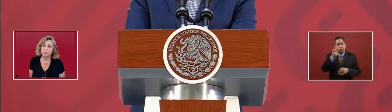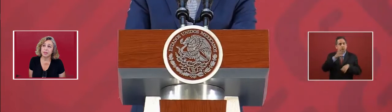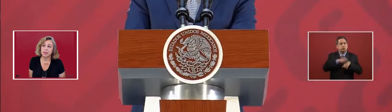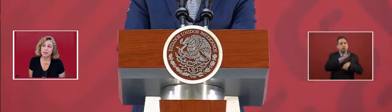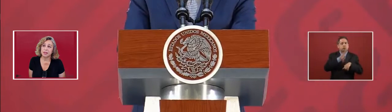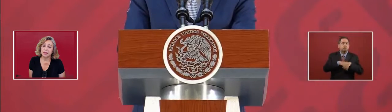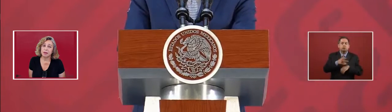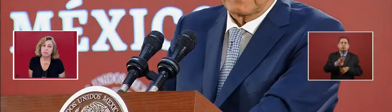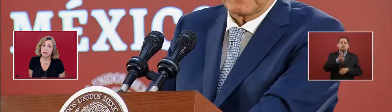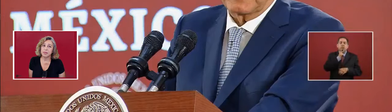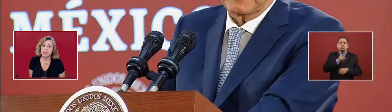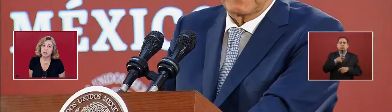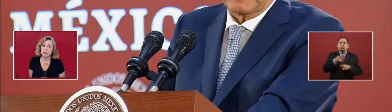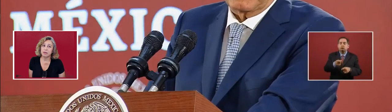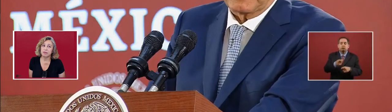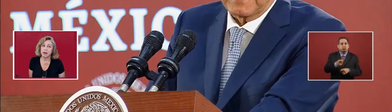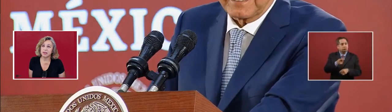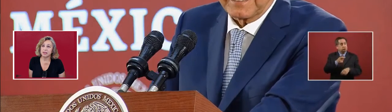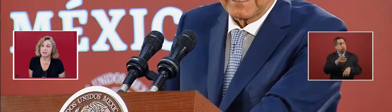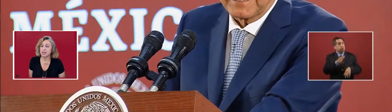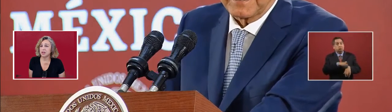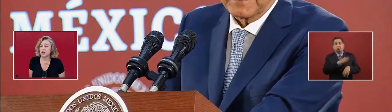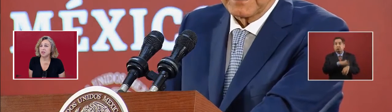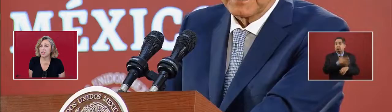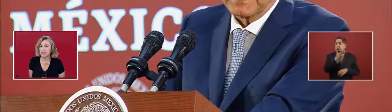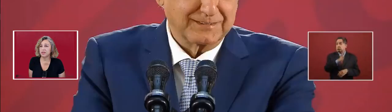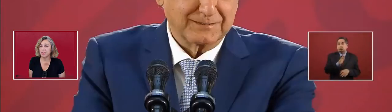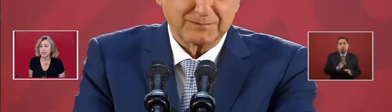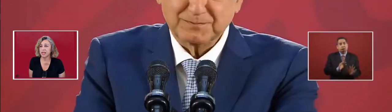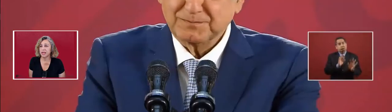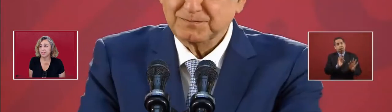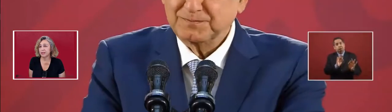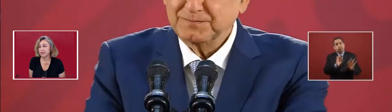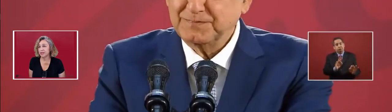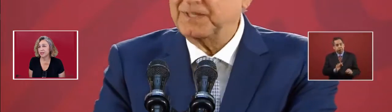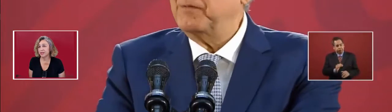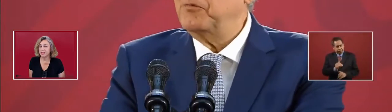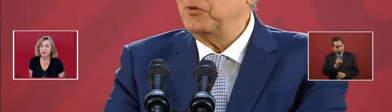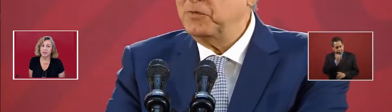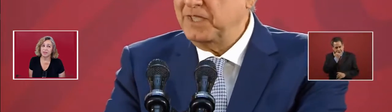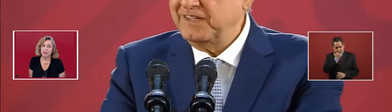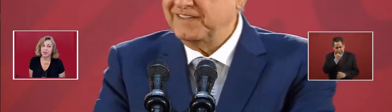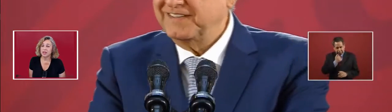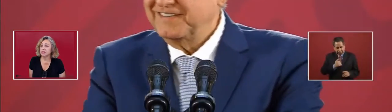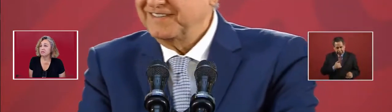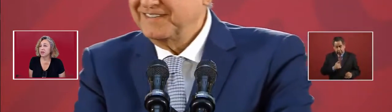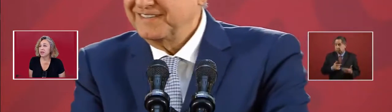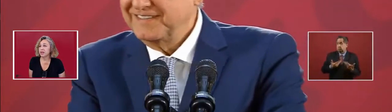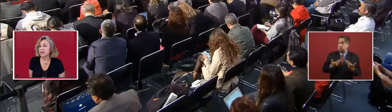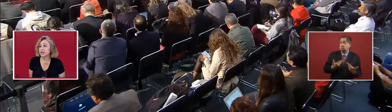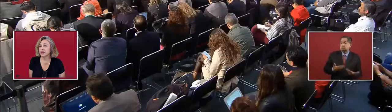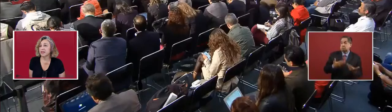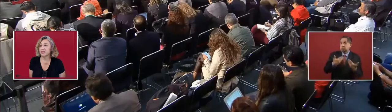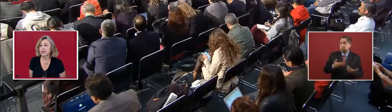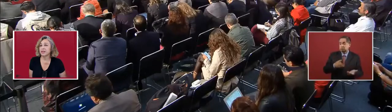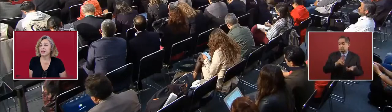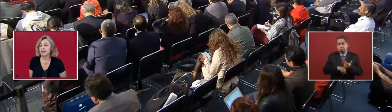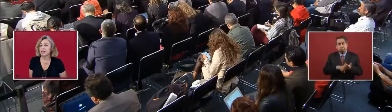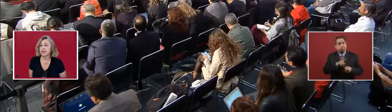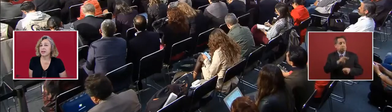But then Pemex qualifiers said, oh yeah, they're at a 10. It's very good.